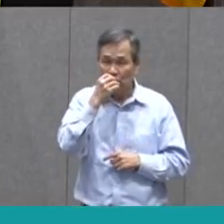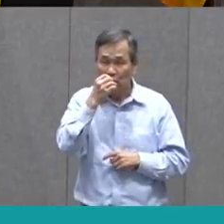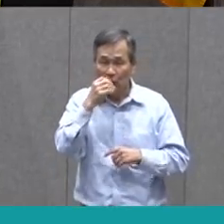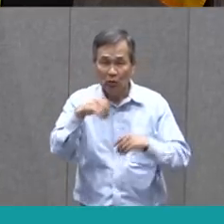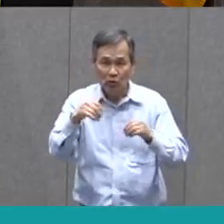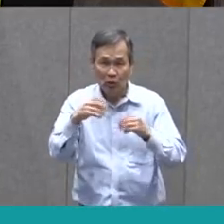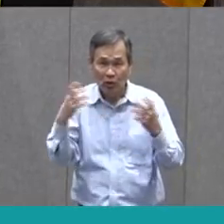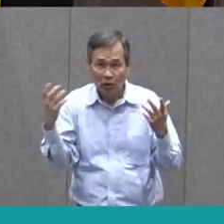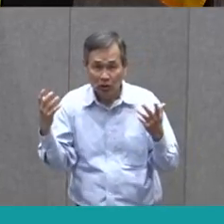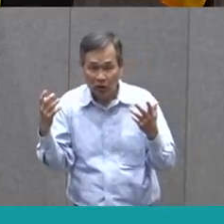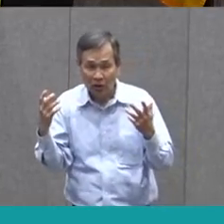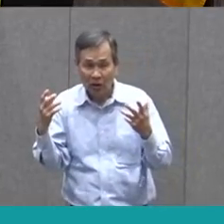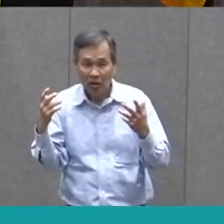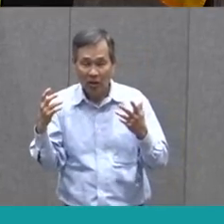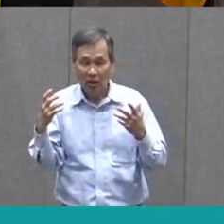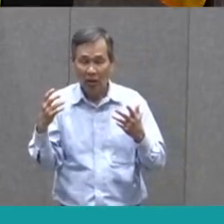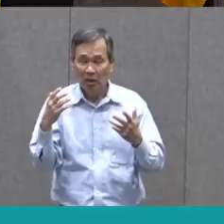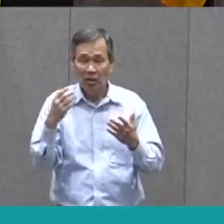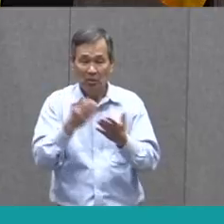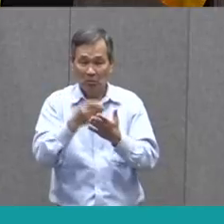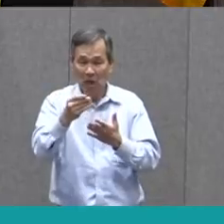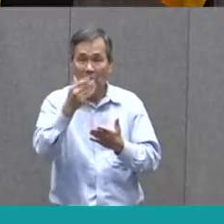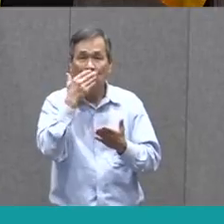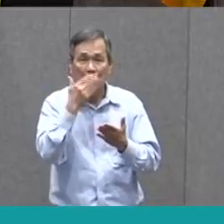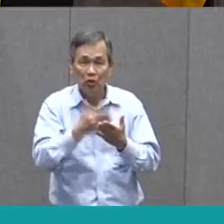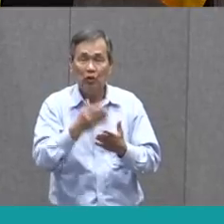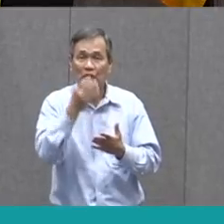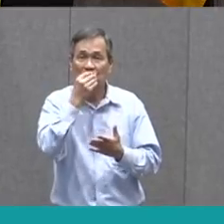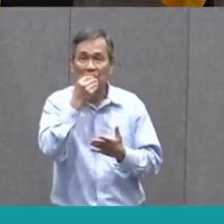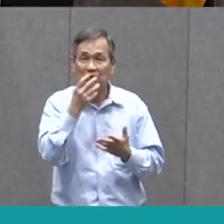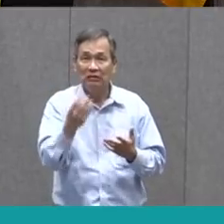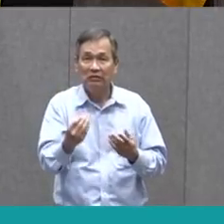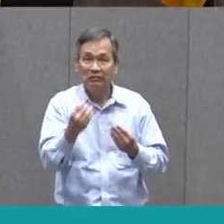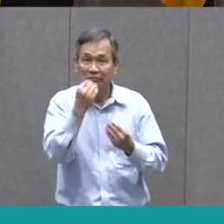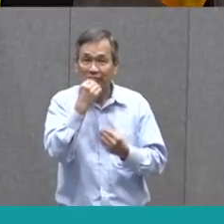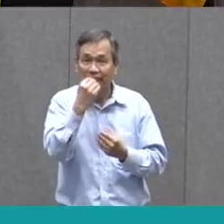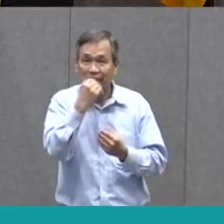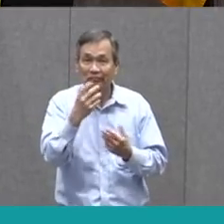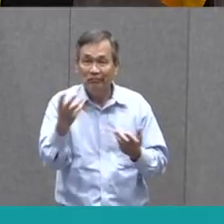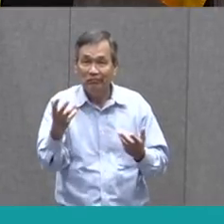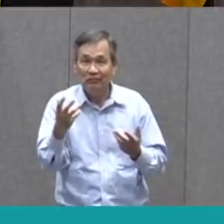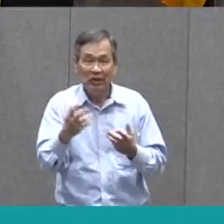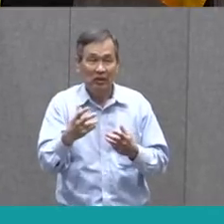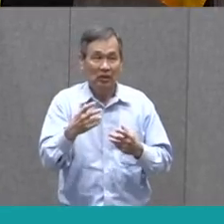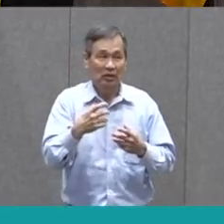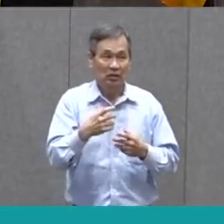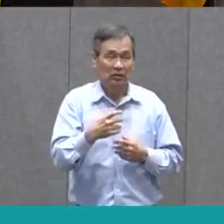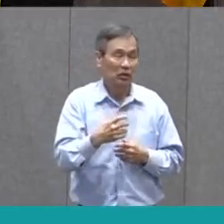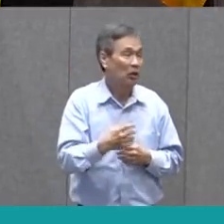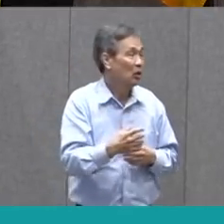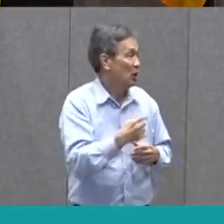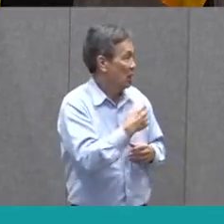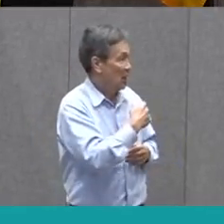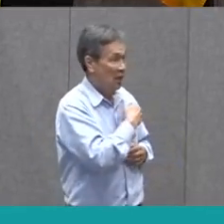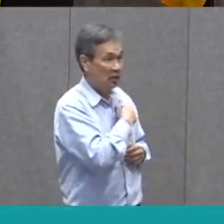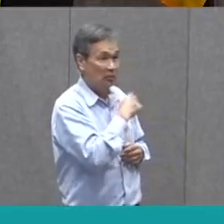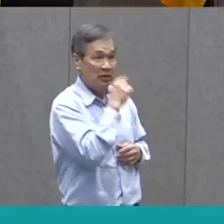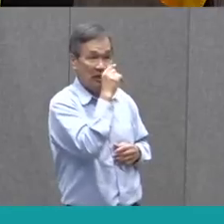I need healthy food to survive. So I'm going to put that as my fact.